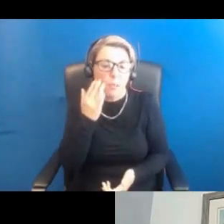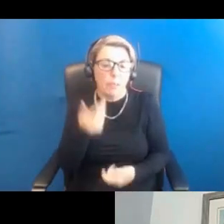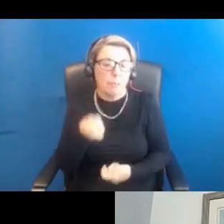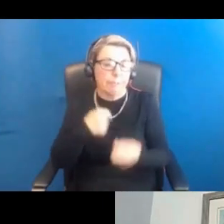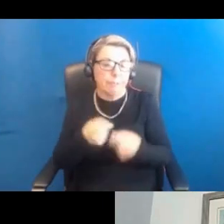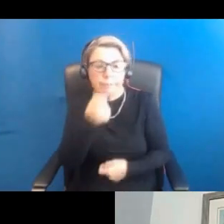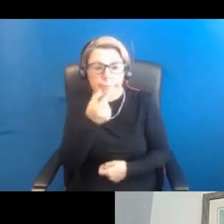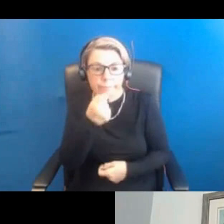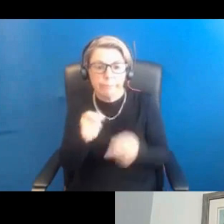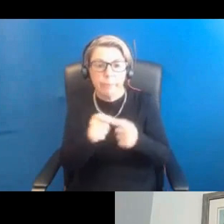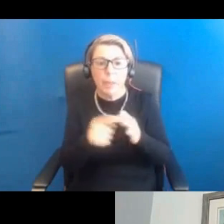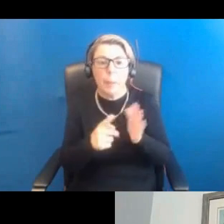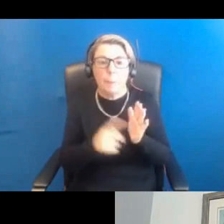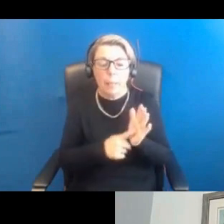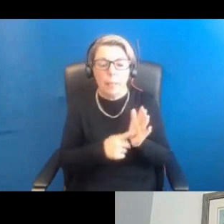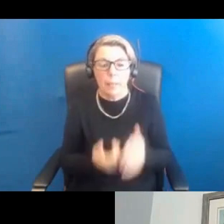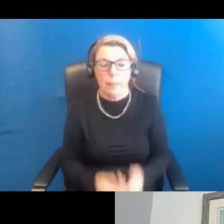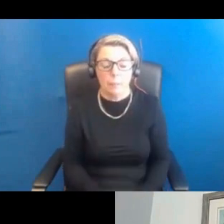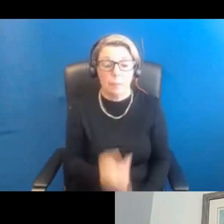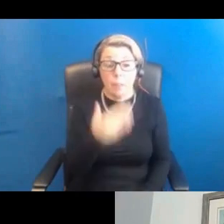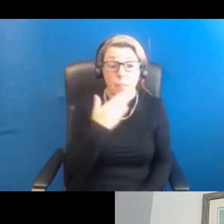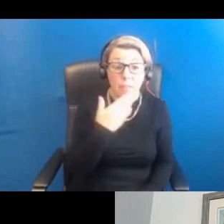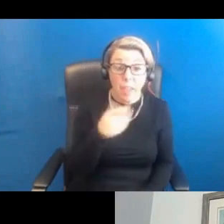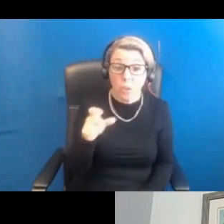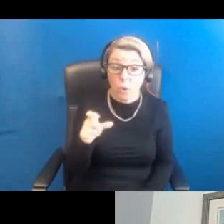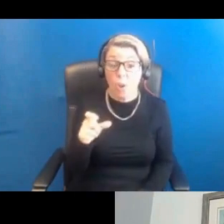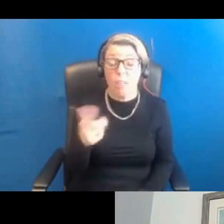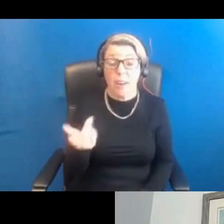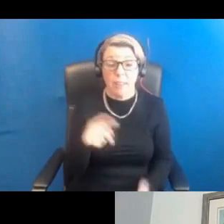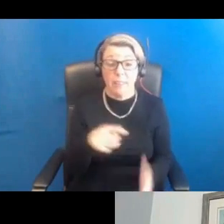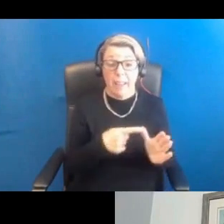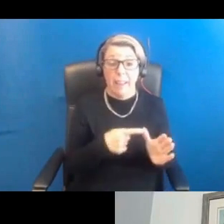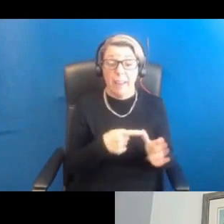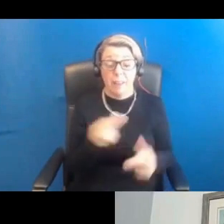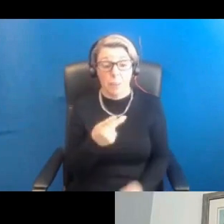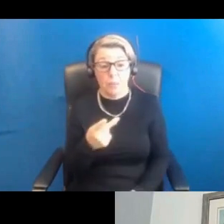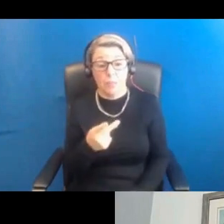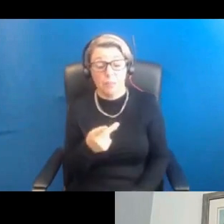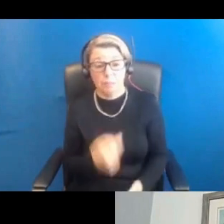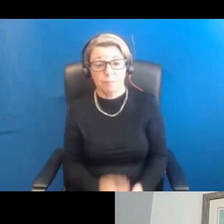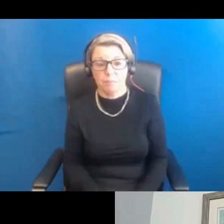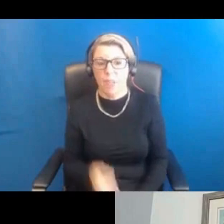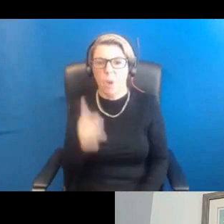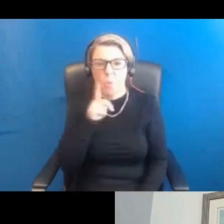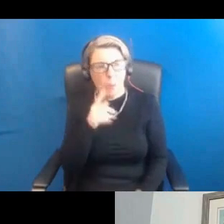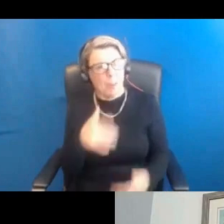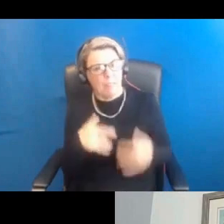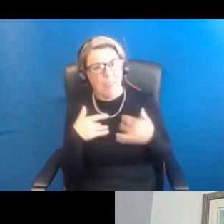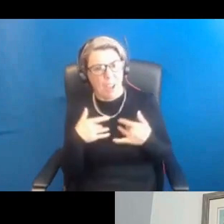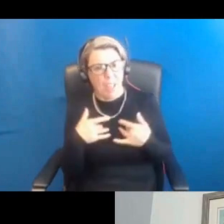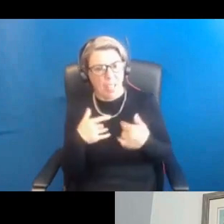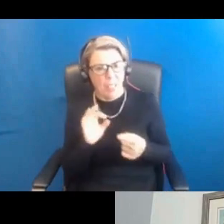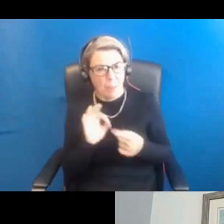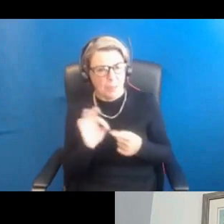Thanks, Colin. And thanks, Anna, because I think that's helpful amplification of, you know, how women do feel and particularly